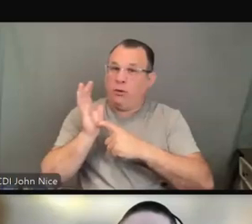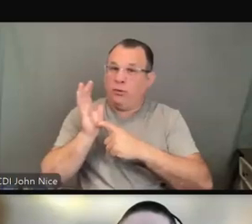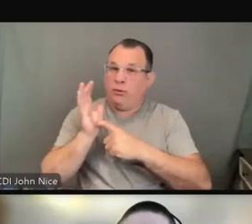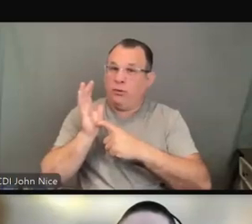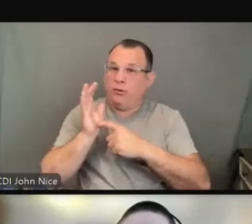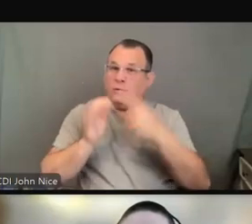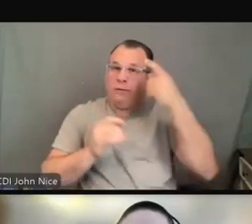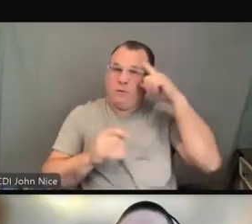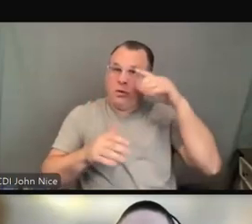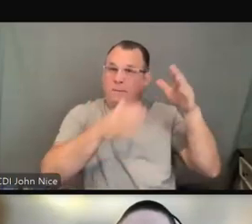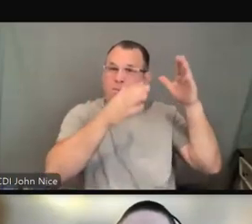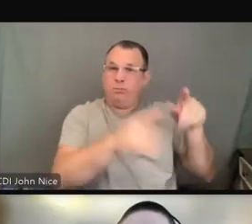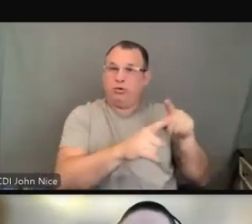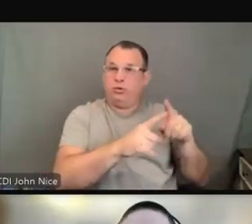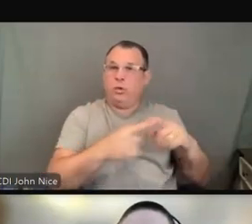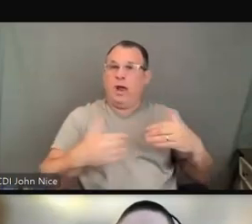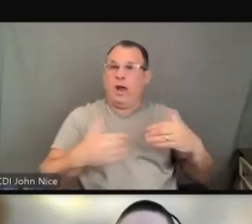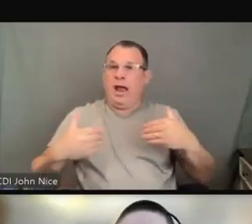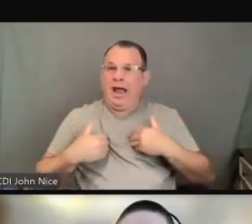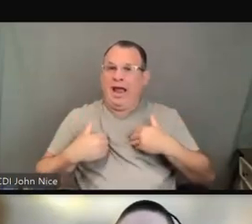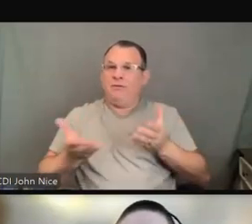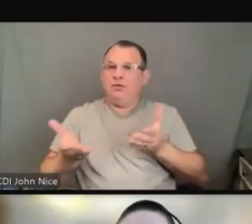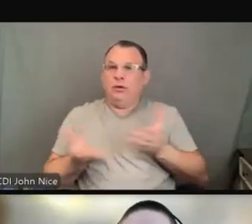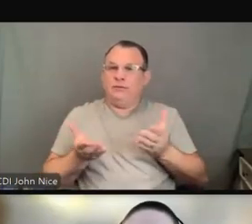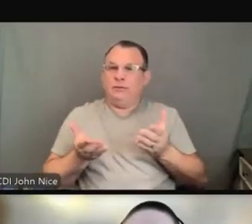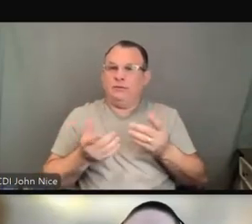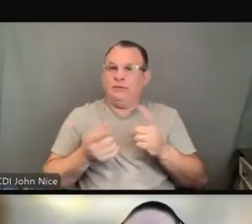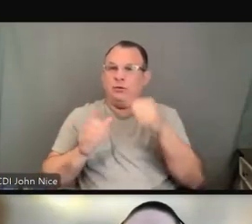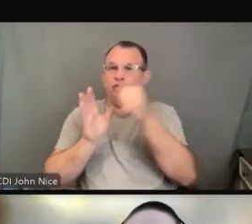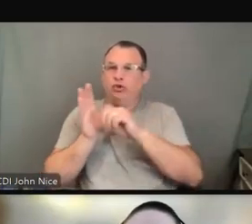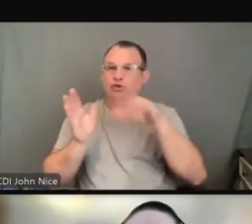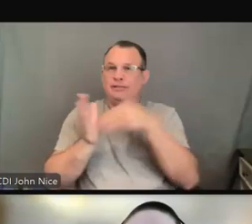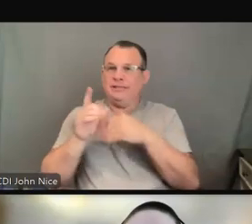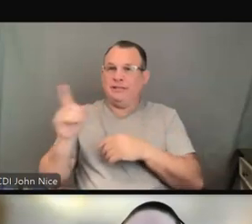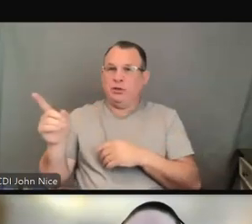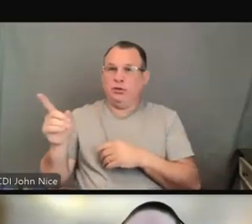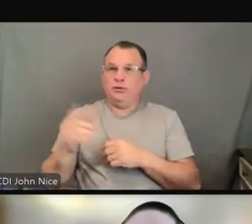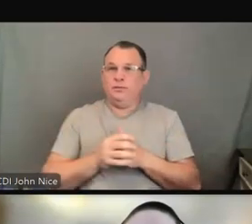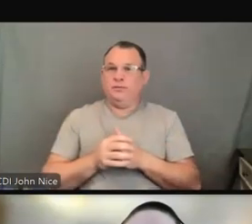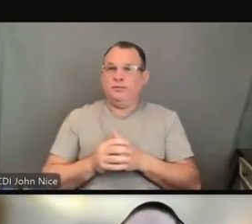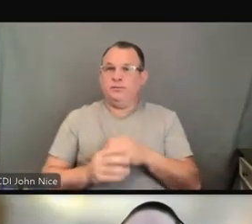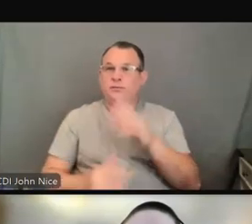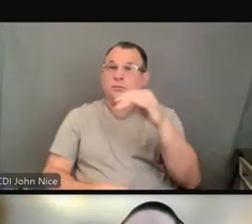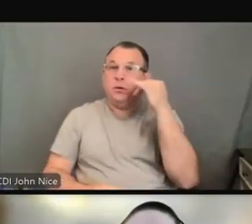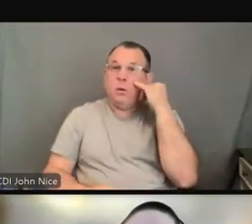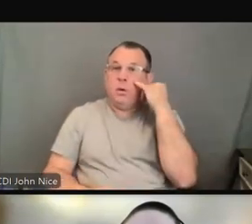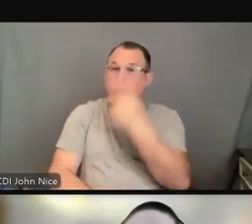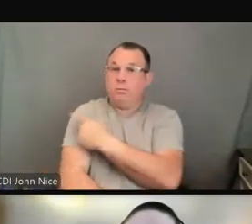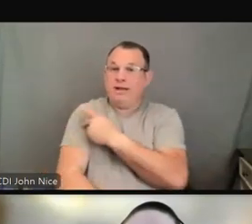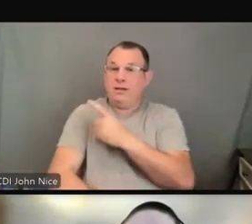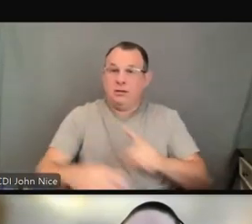from the surgery center. So if the patient shows up for his or her appointment